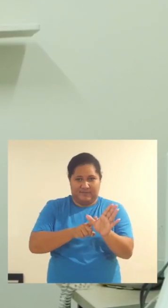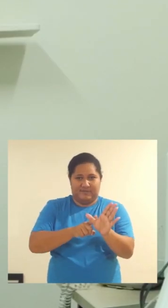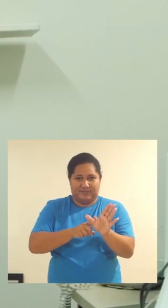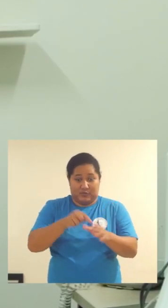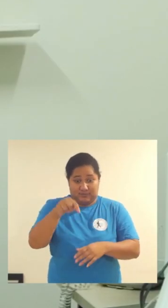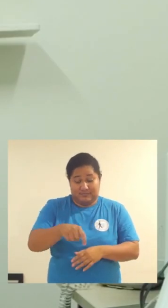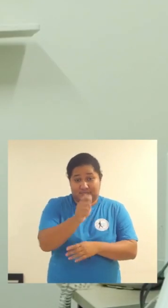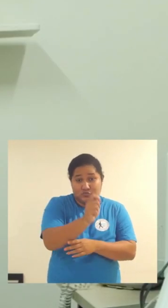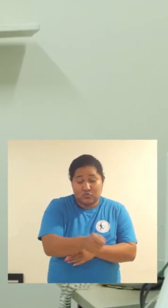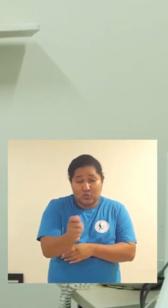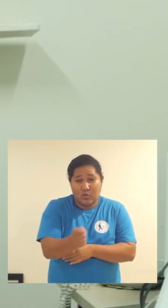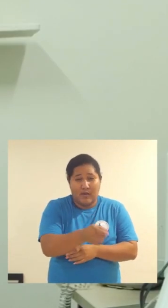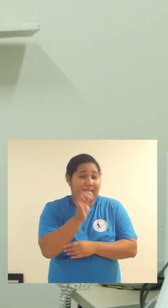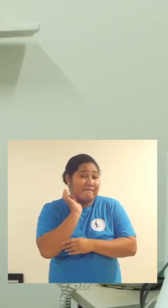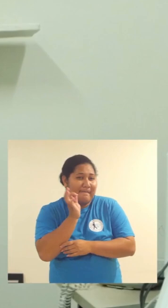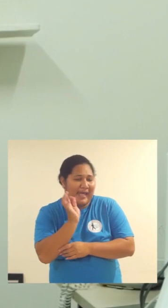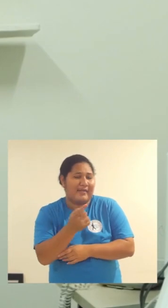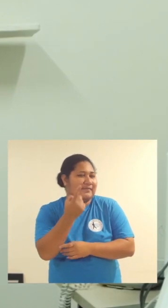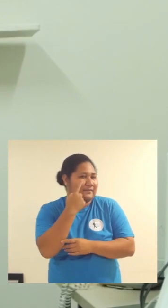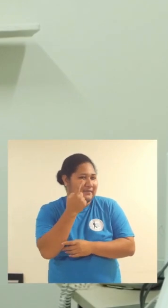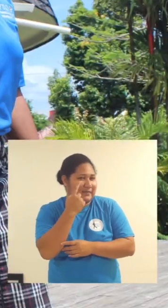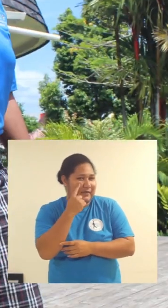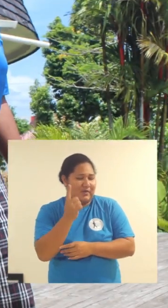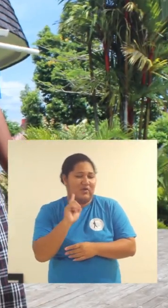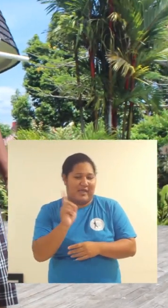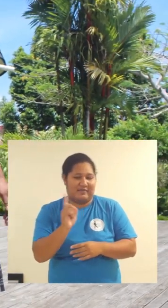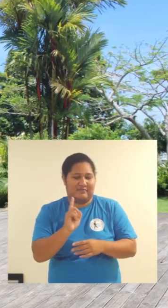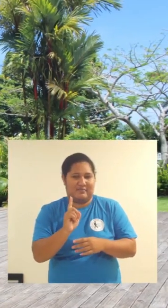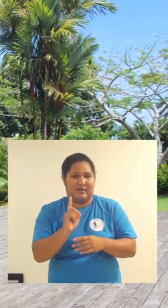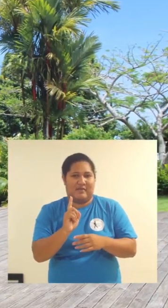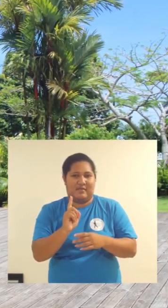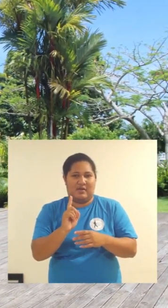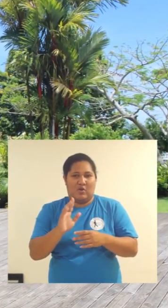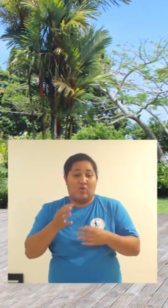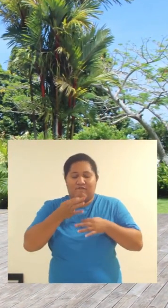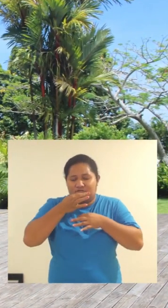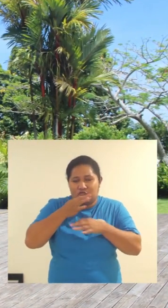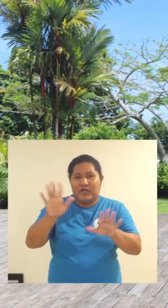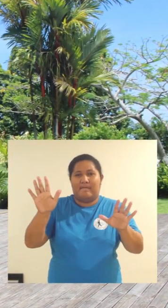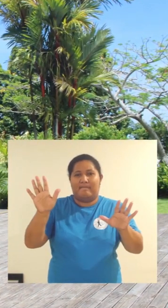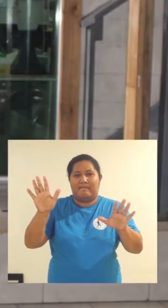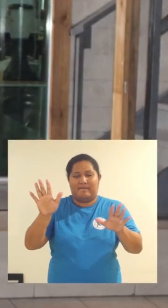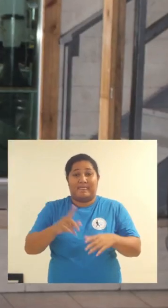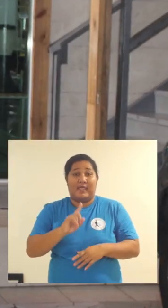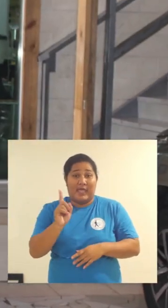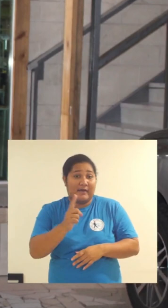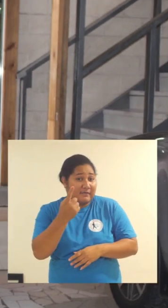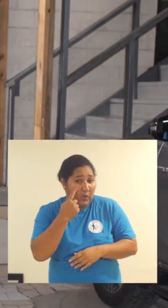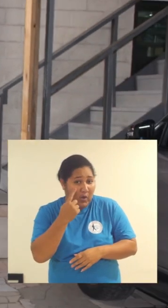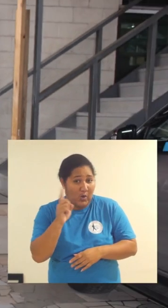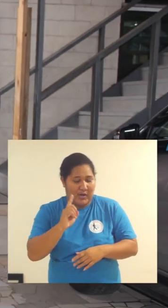gospel that and more, more. It has been a